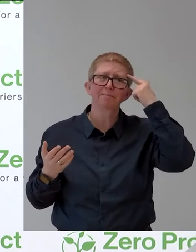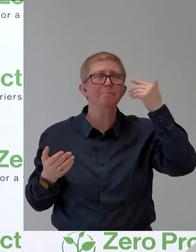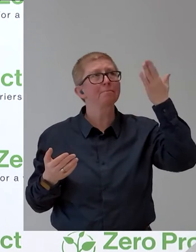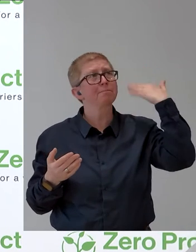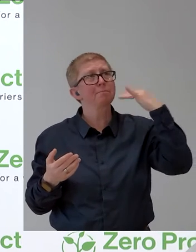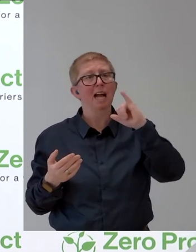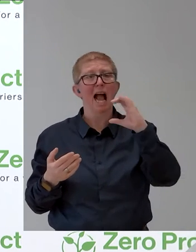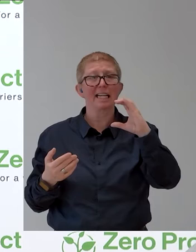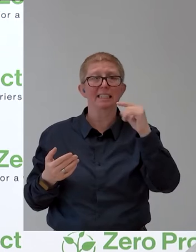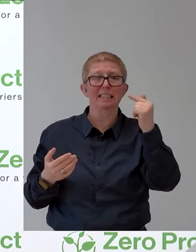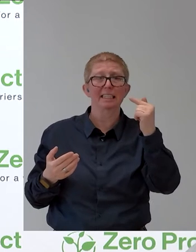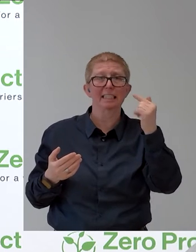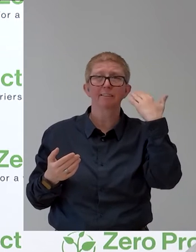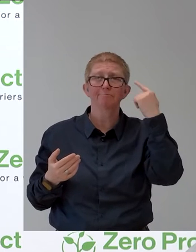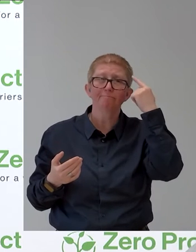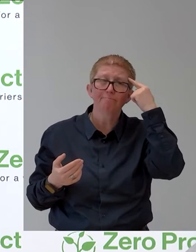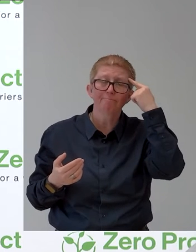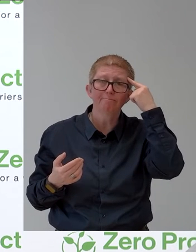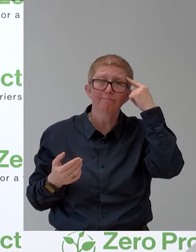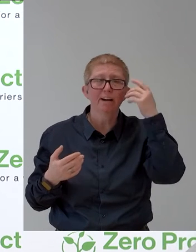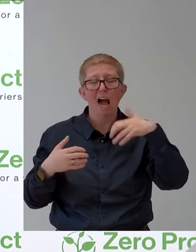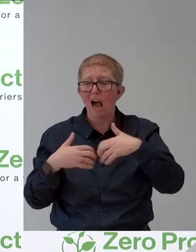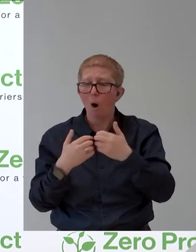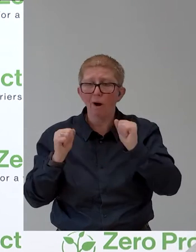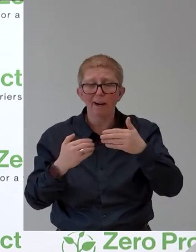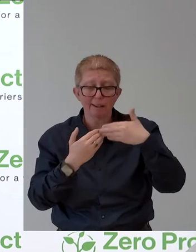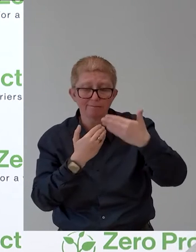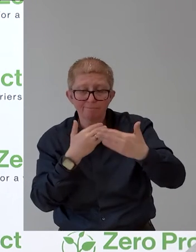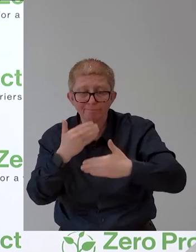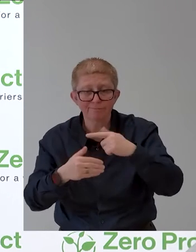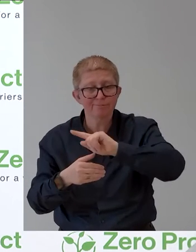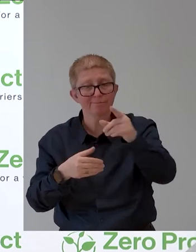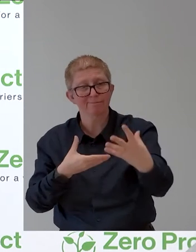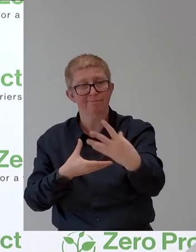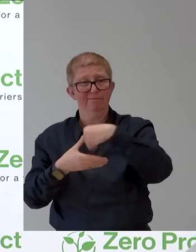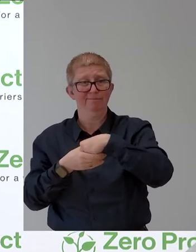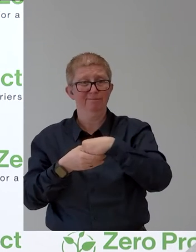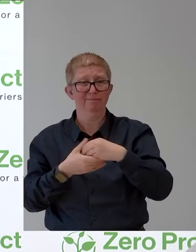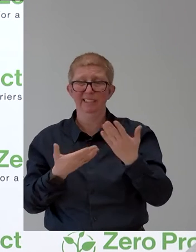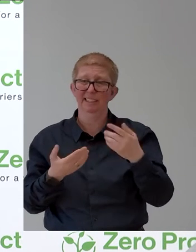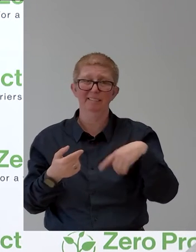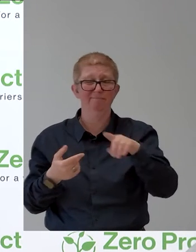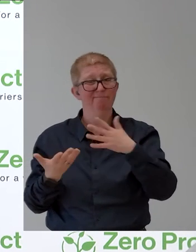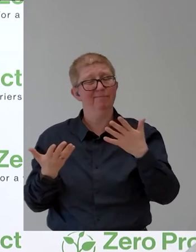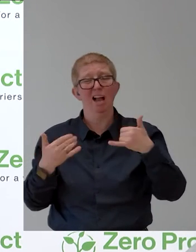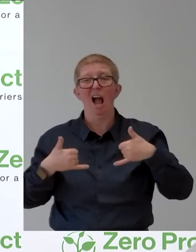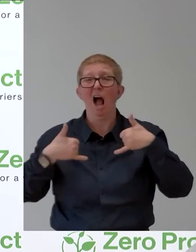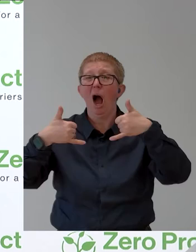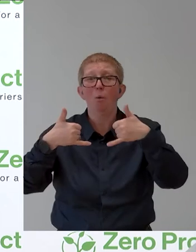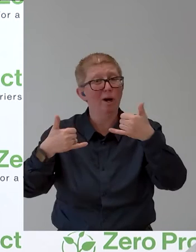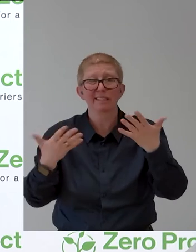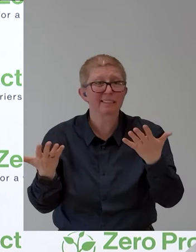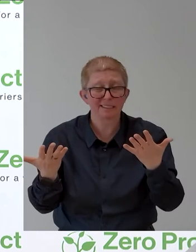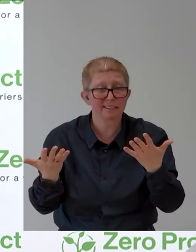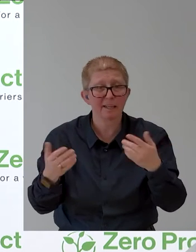We developed and we decided that we had to exclude them from the official selection process, but we will take the opportunity